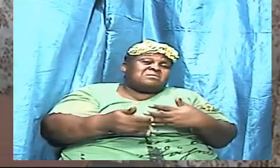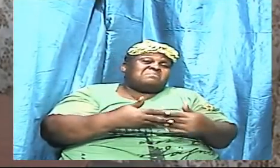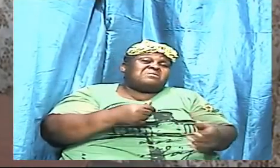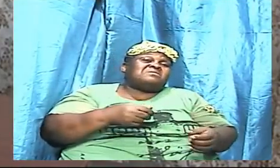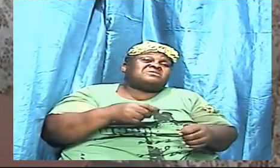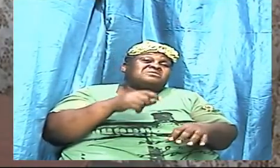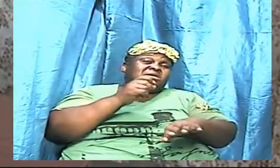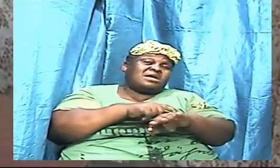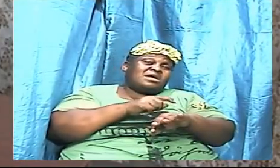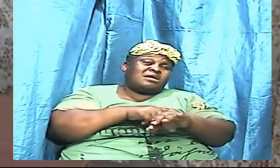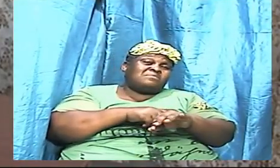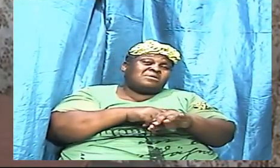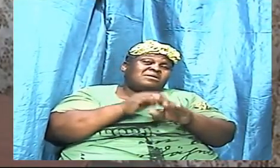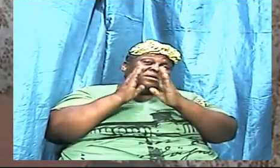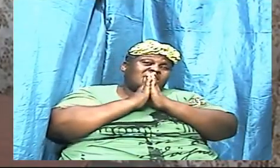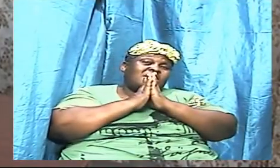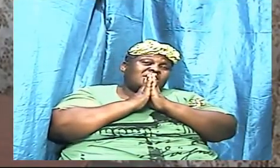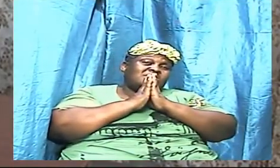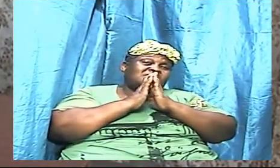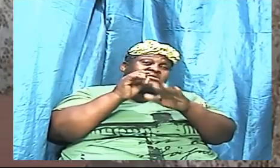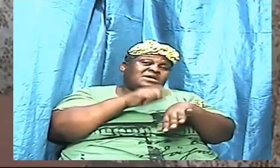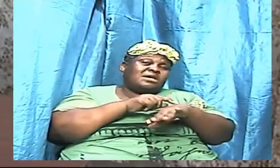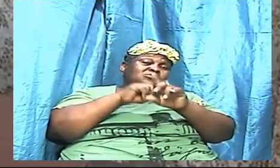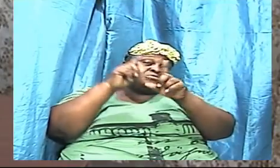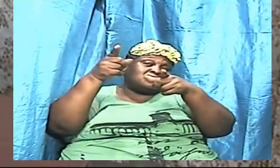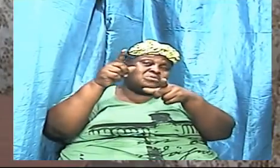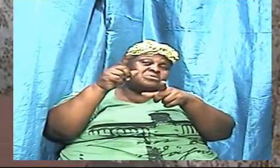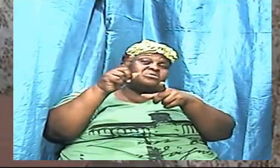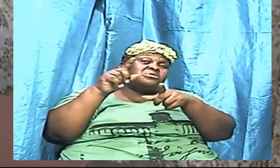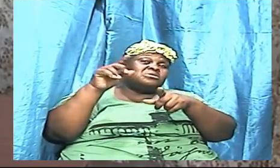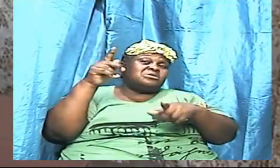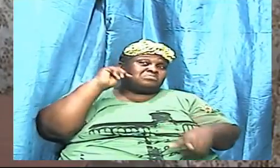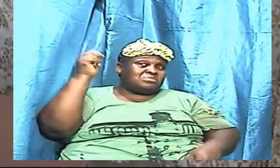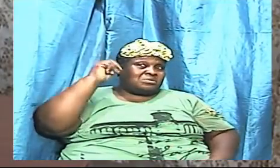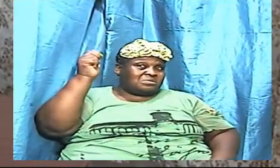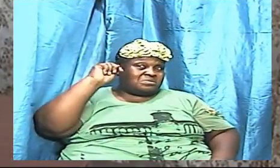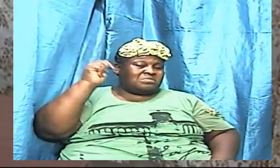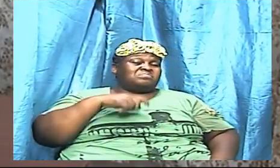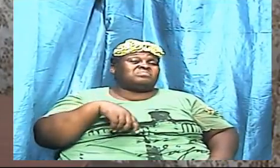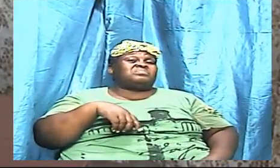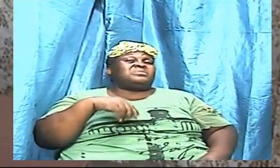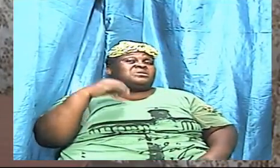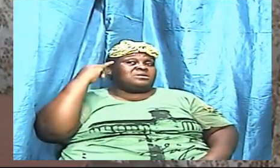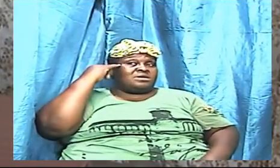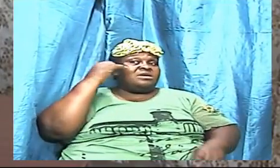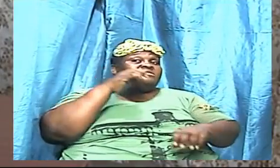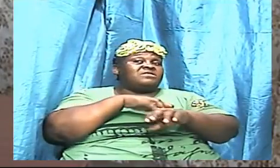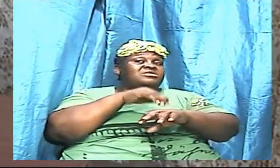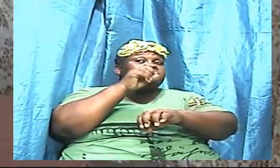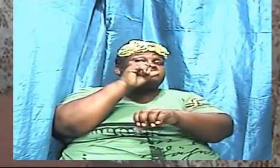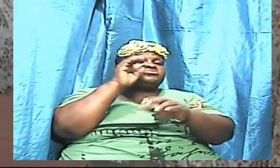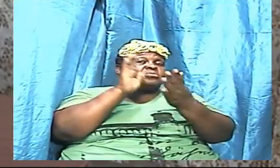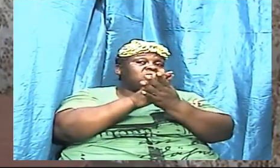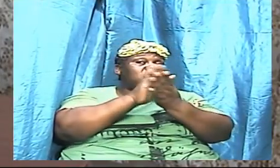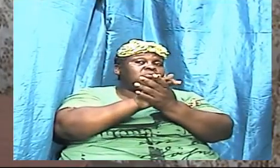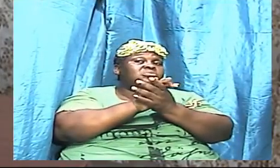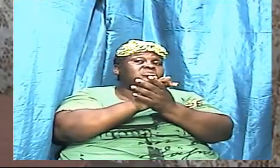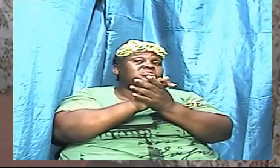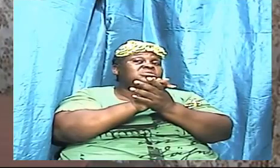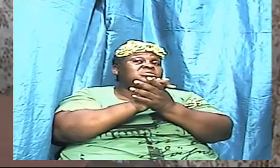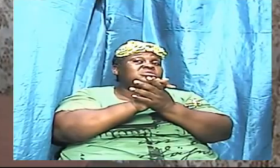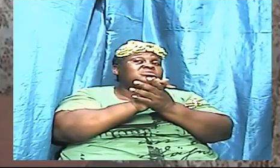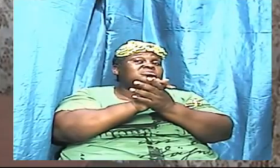for a minute to go to the bathroom if you're at school which you shouldn't be